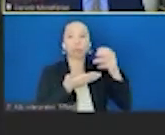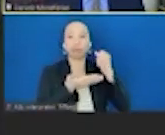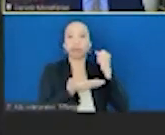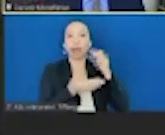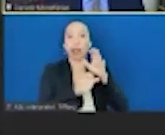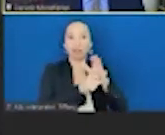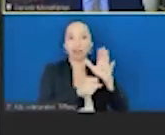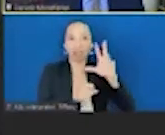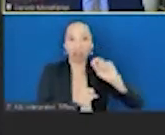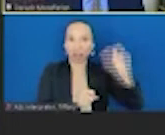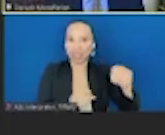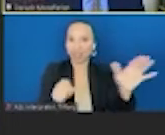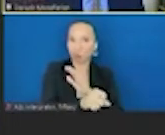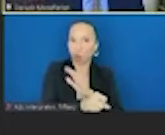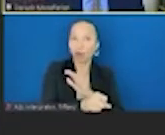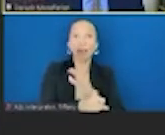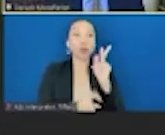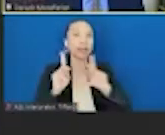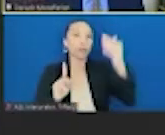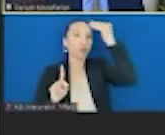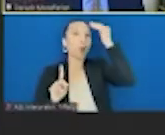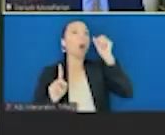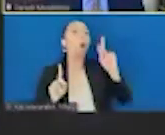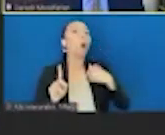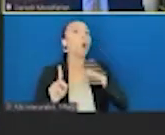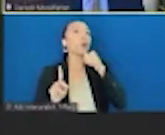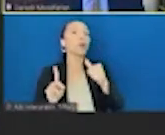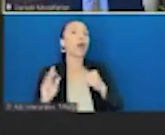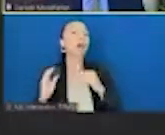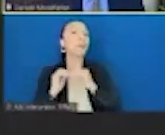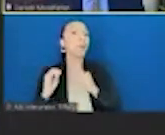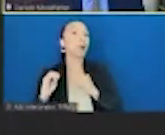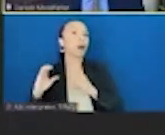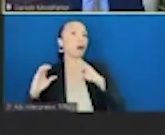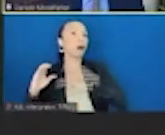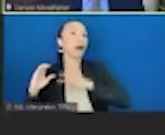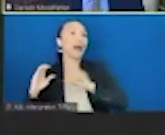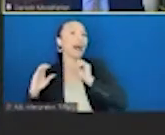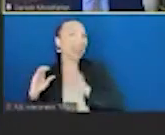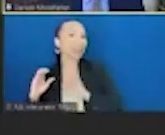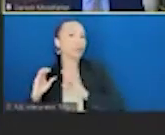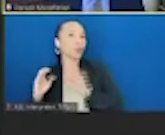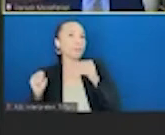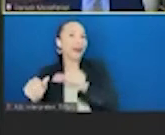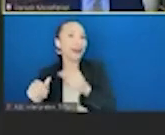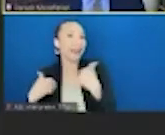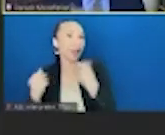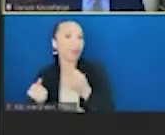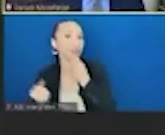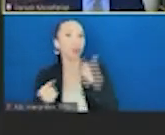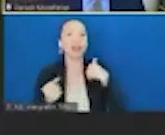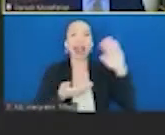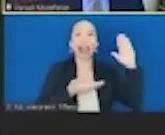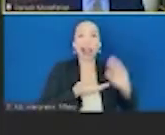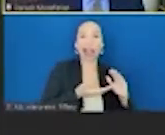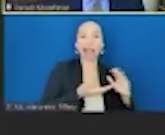upfront that if they get the healthier food, they get a little bit more for the dollar. And if they get their unhealthy food, they get a little bit less. What did we find? Well, we found that